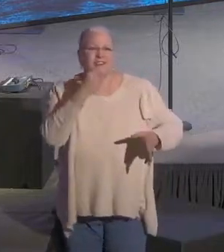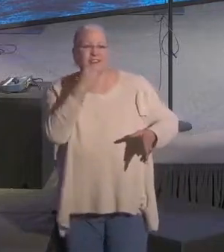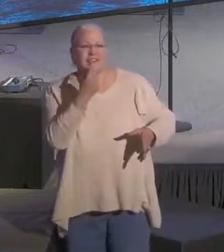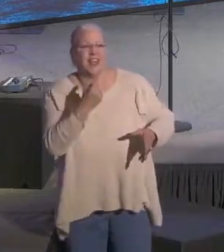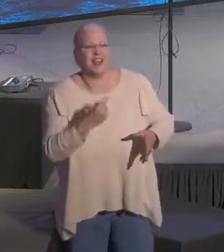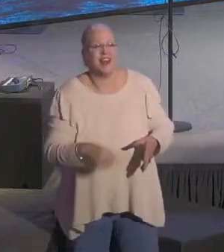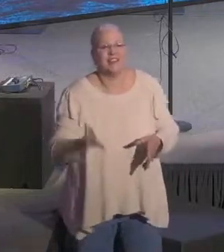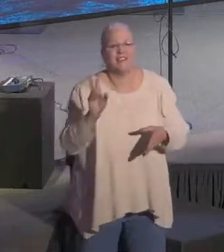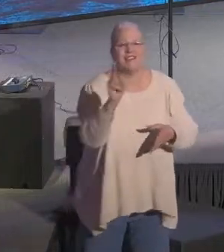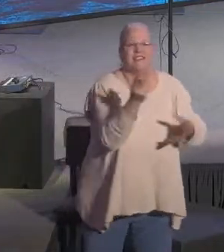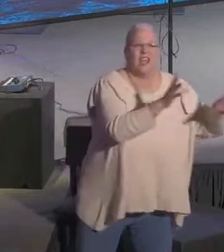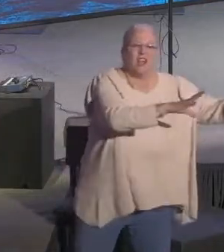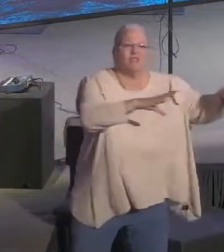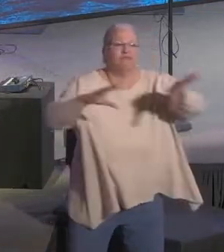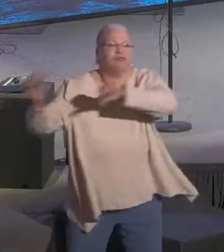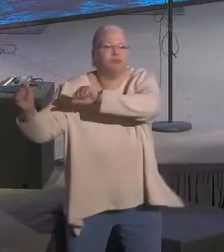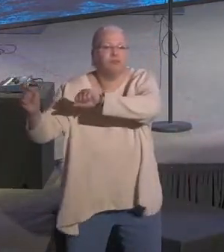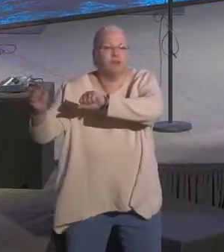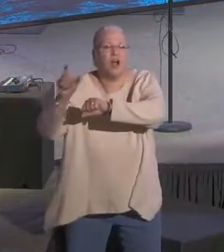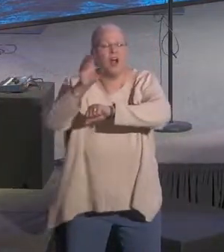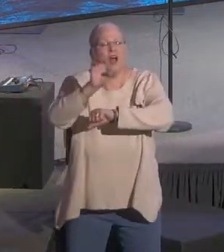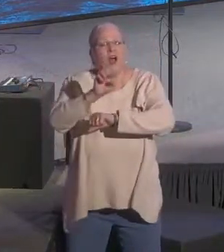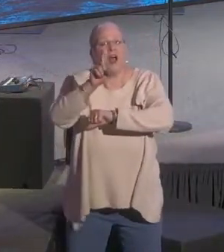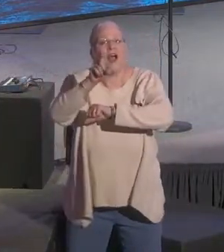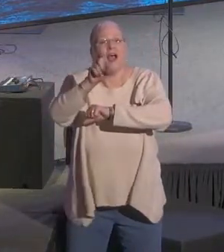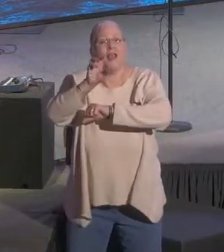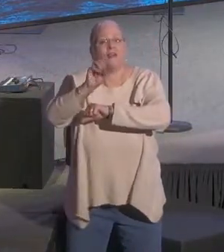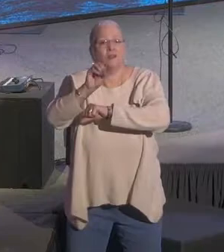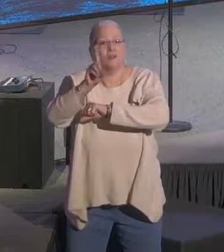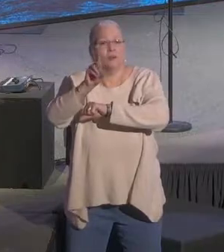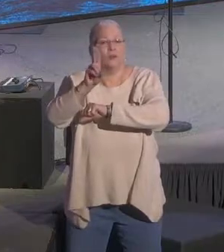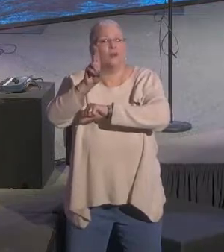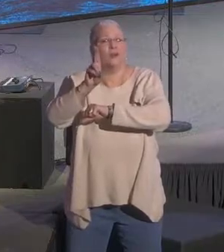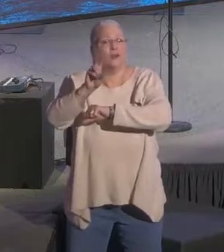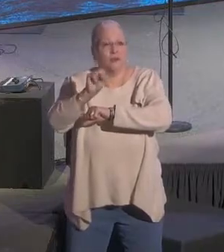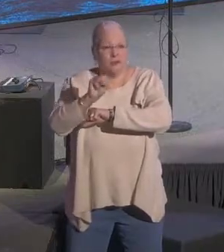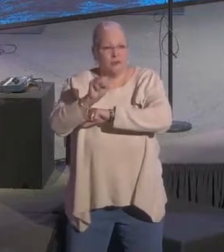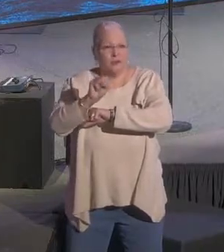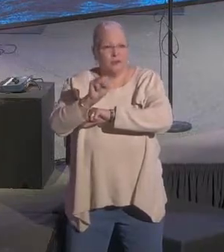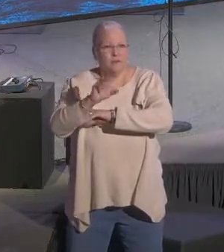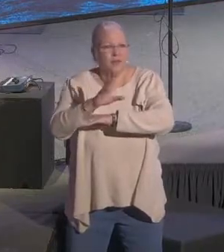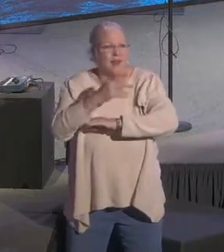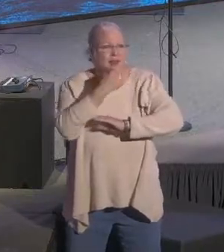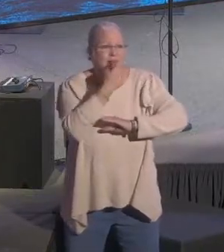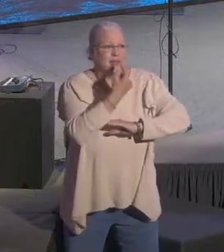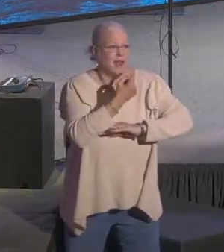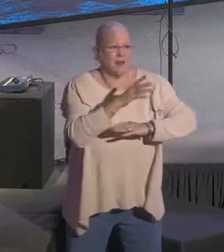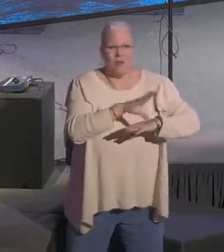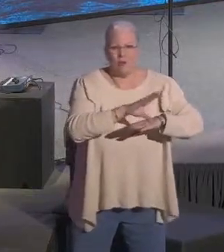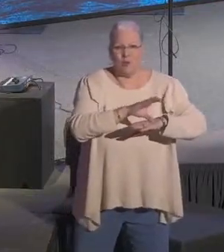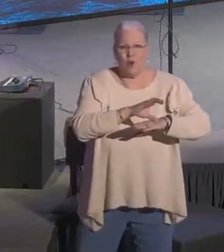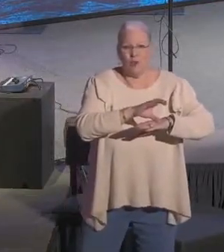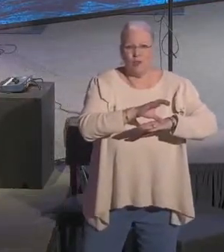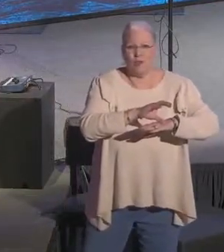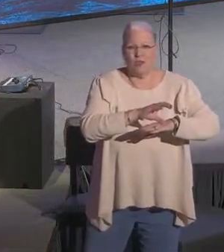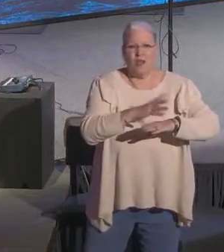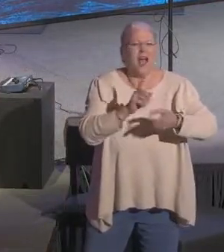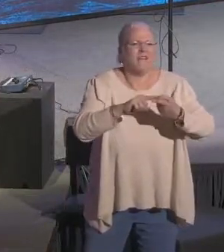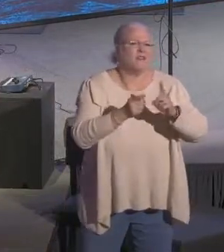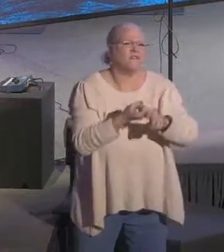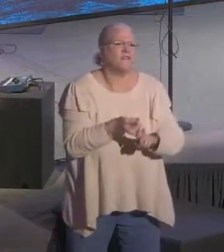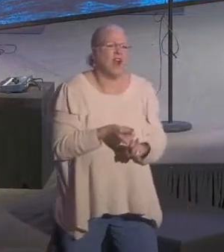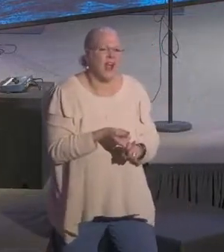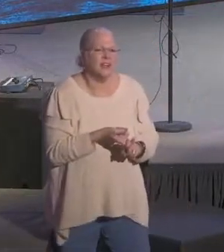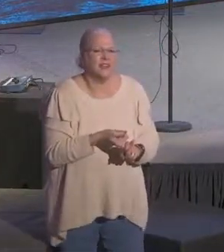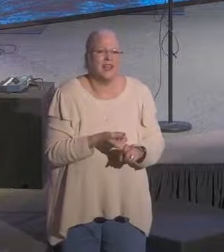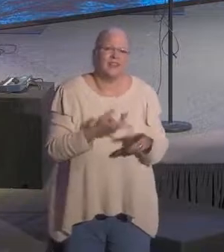exodus. And I'm not talking about new life, but I'm talking about the church capital C. I have a friend that's